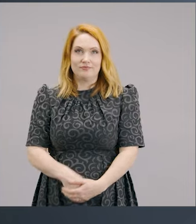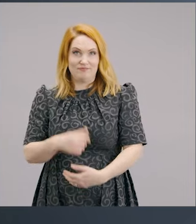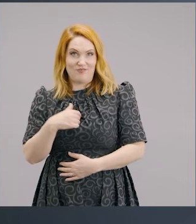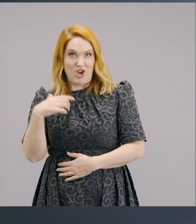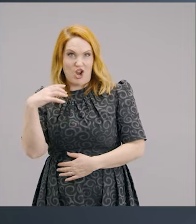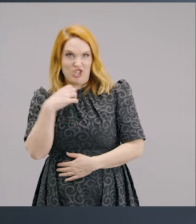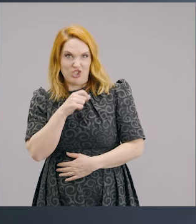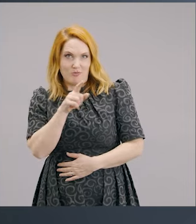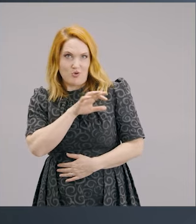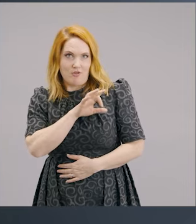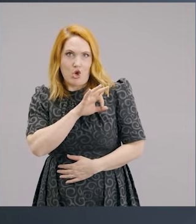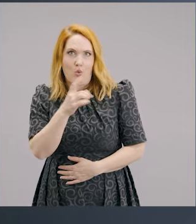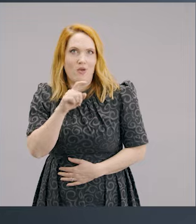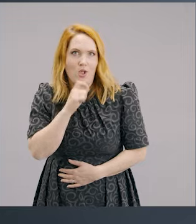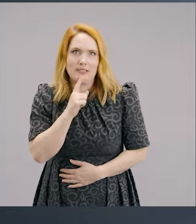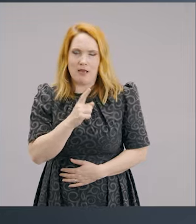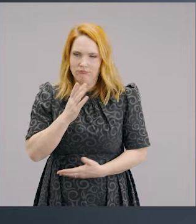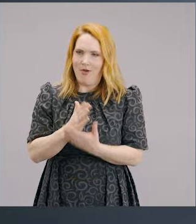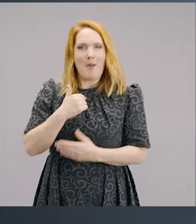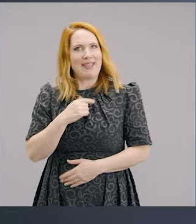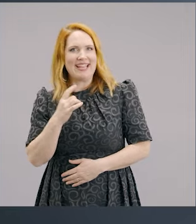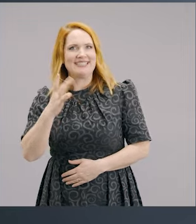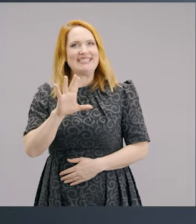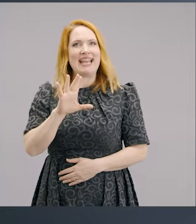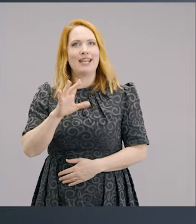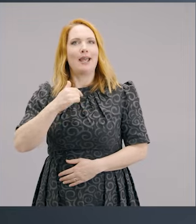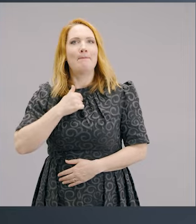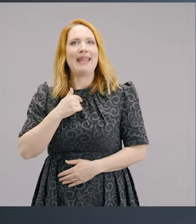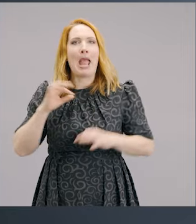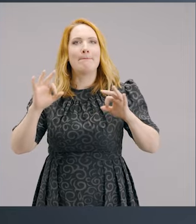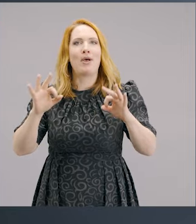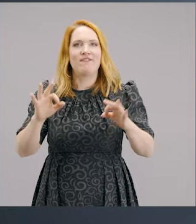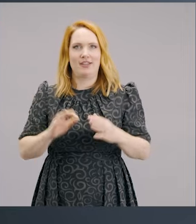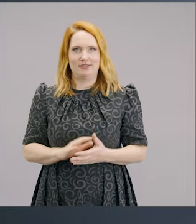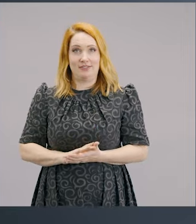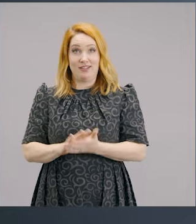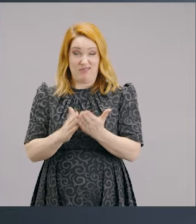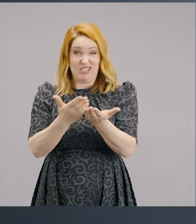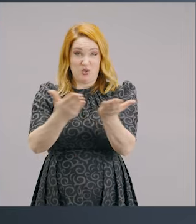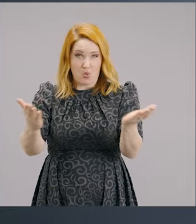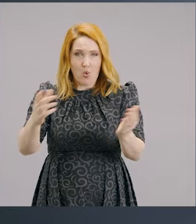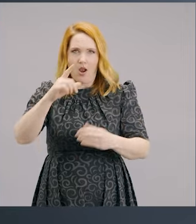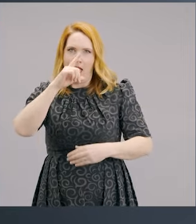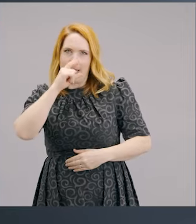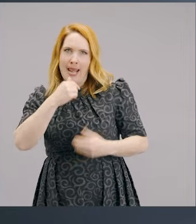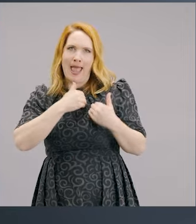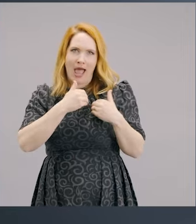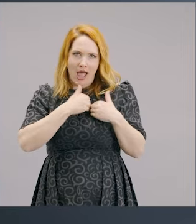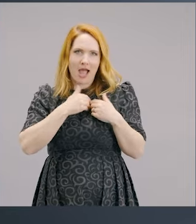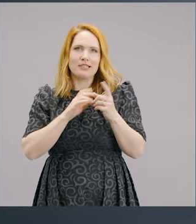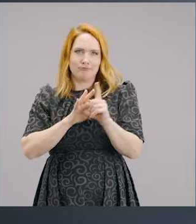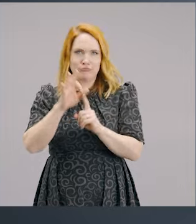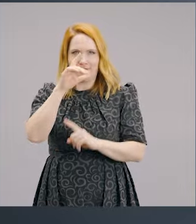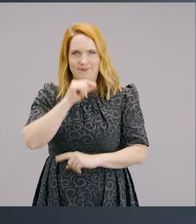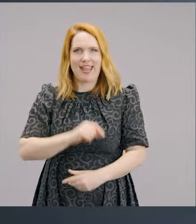And I'm picking that no one's going to say 10. So that means every one of us have room to expand